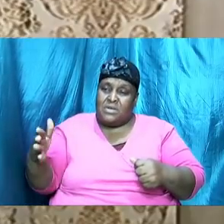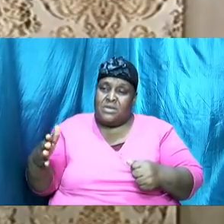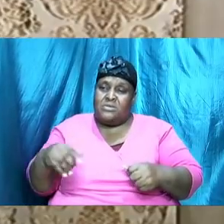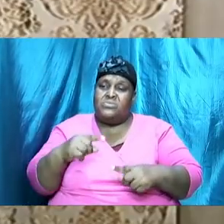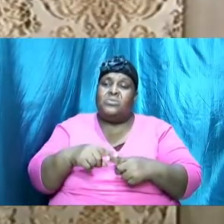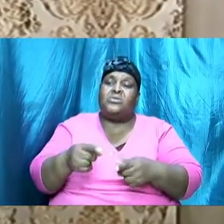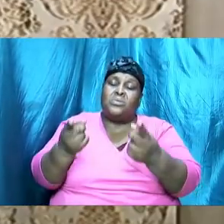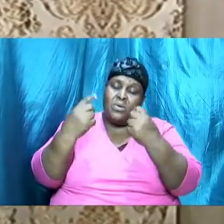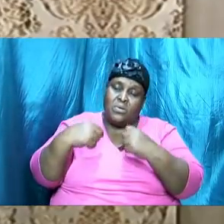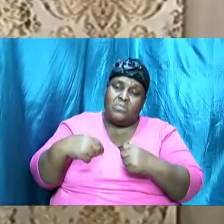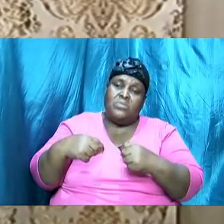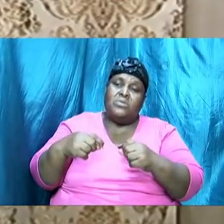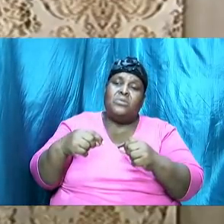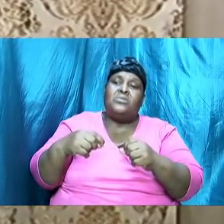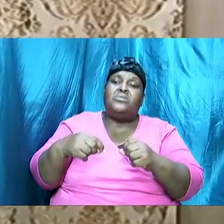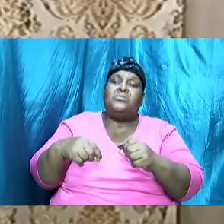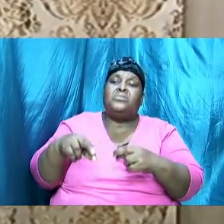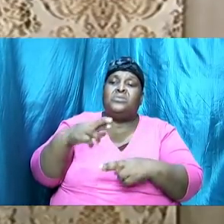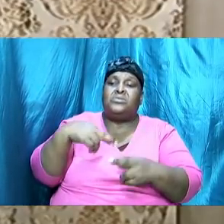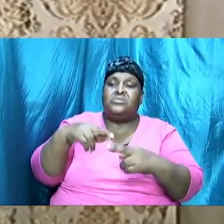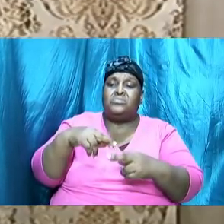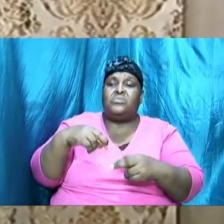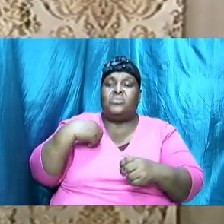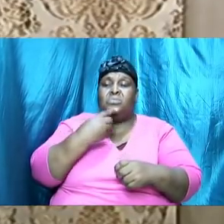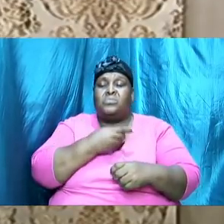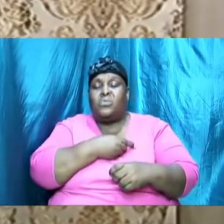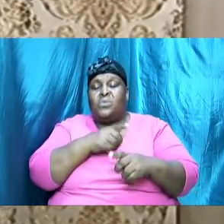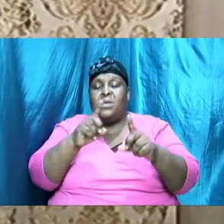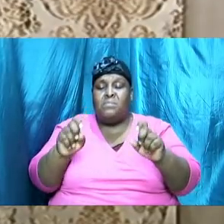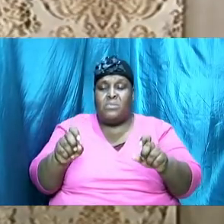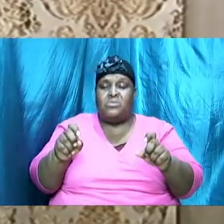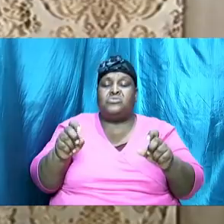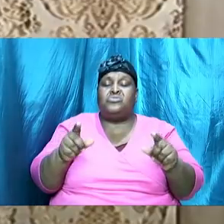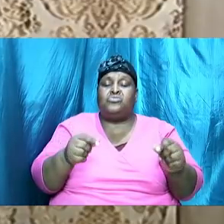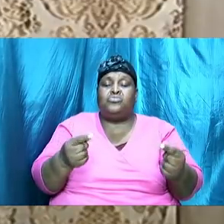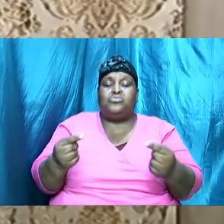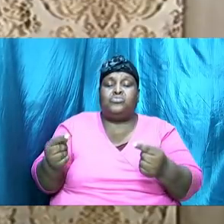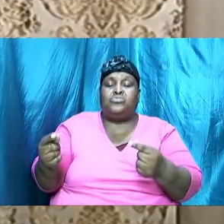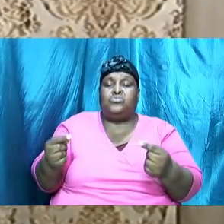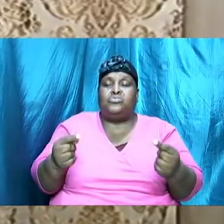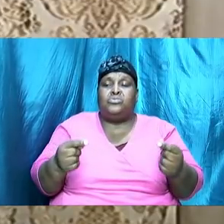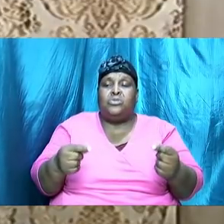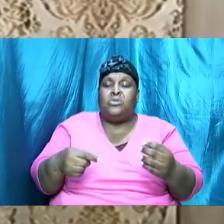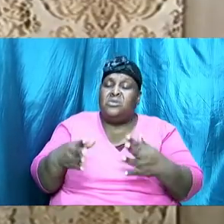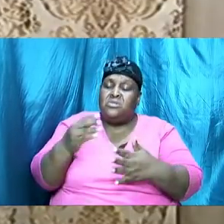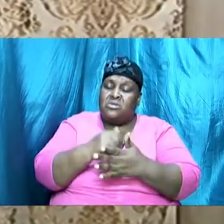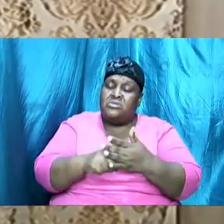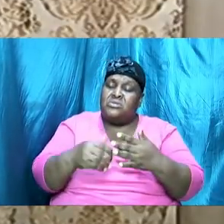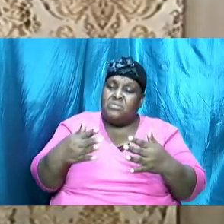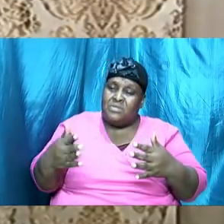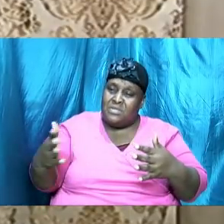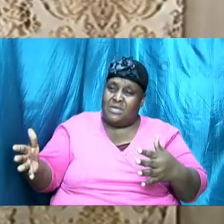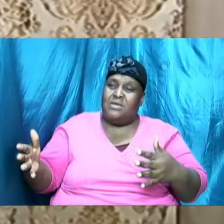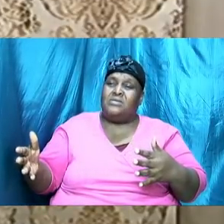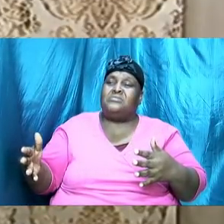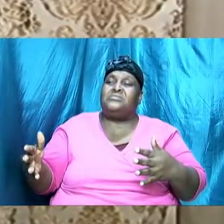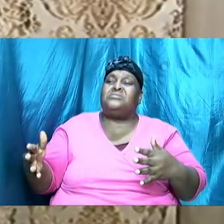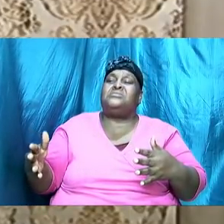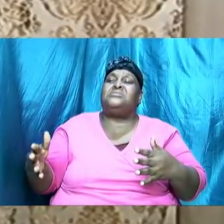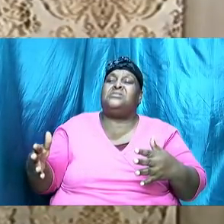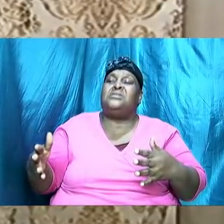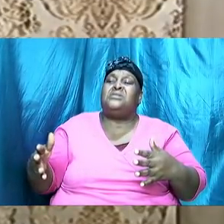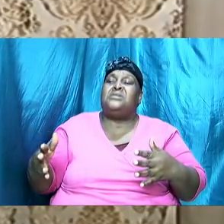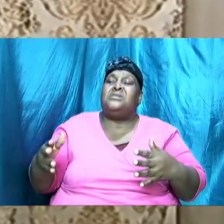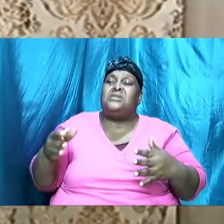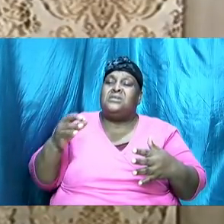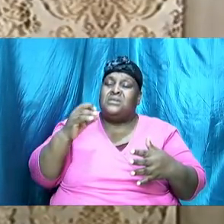relationships that we ought to possess. We will see that there are some things that are fundamental, some things